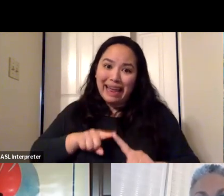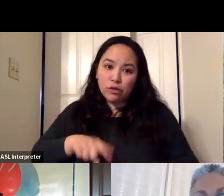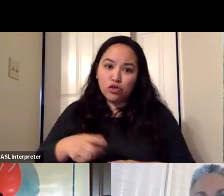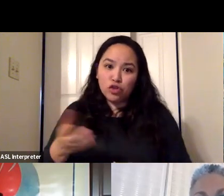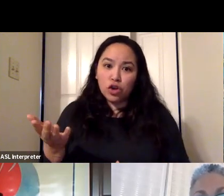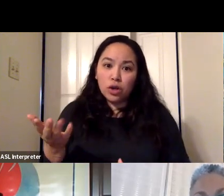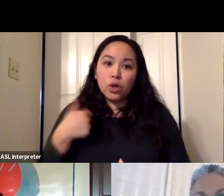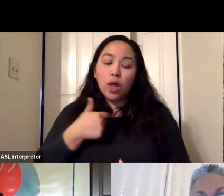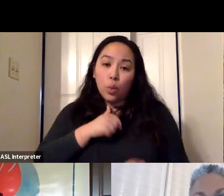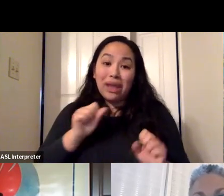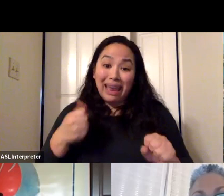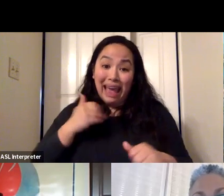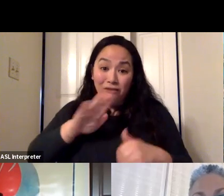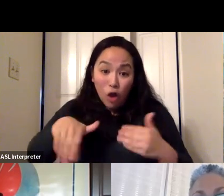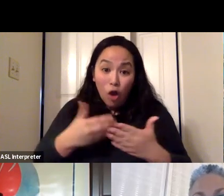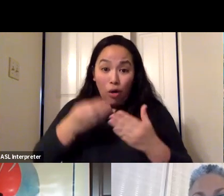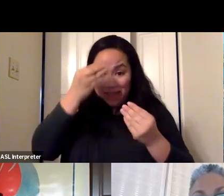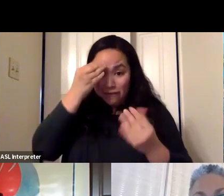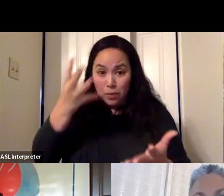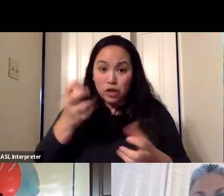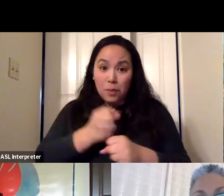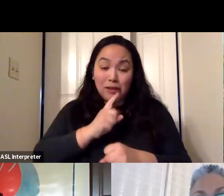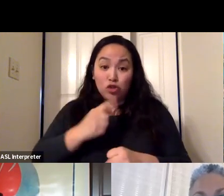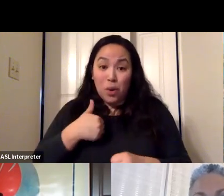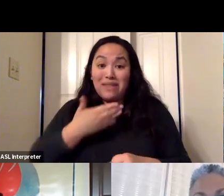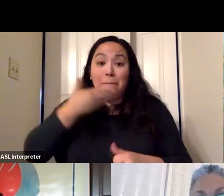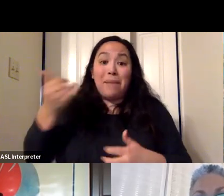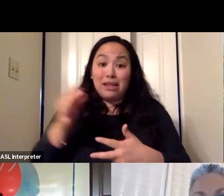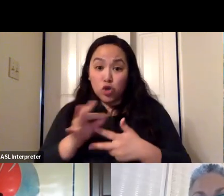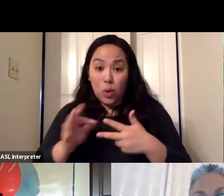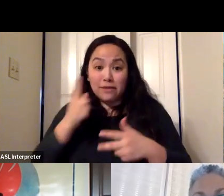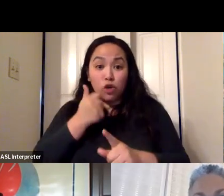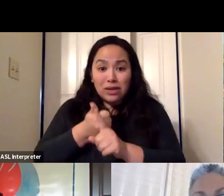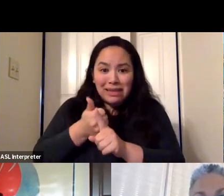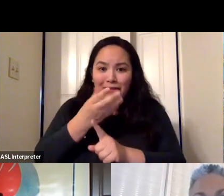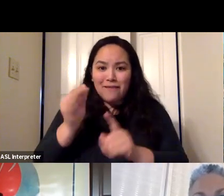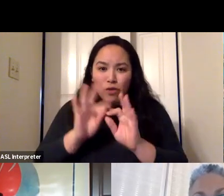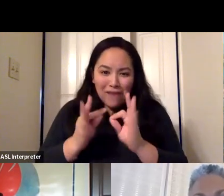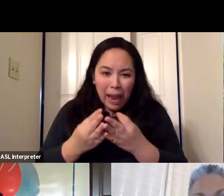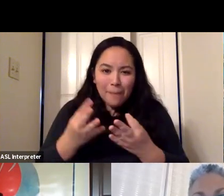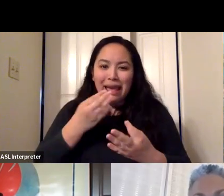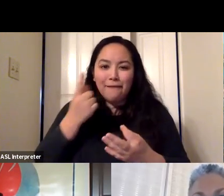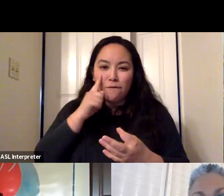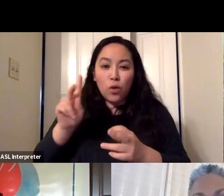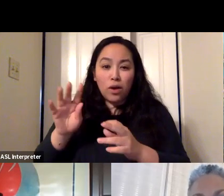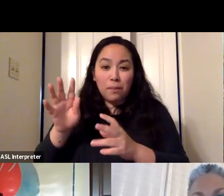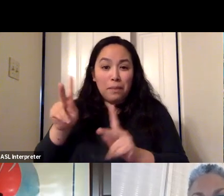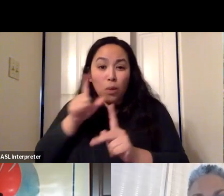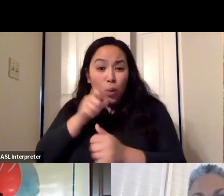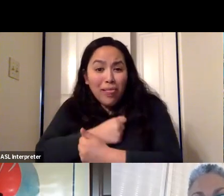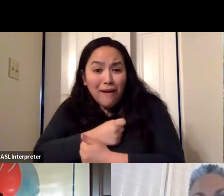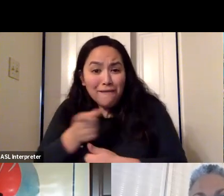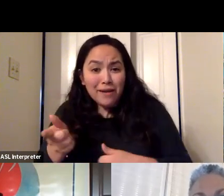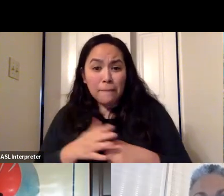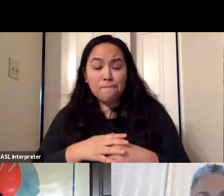you will have all the information you need to make the best choice for yourself and for your family and for your loved ones. The other thing I would say